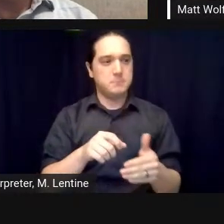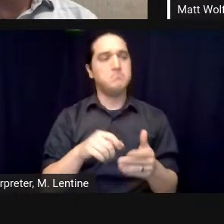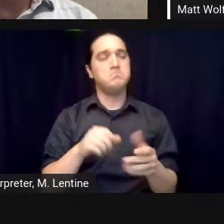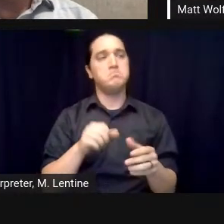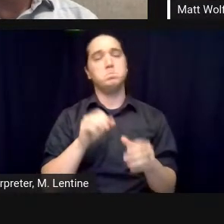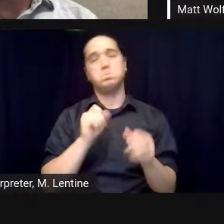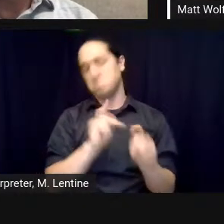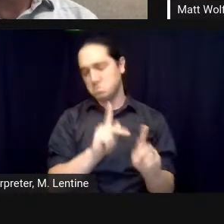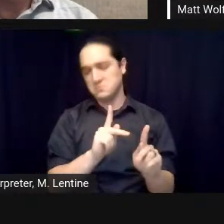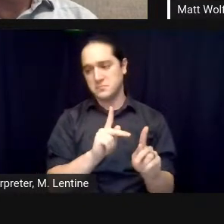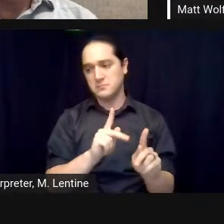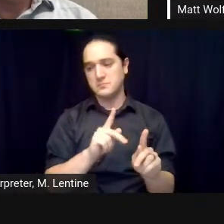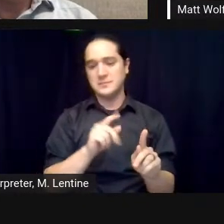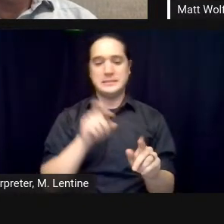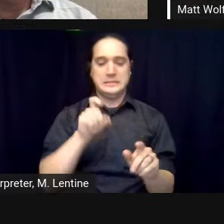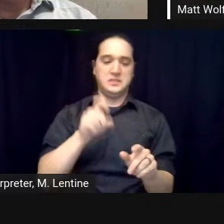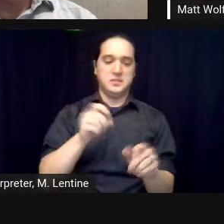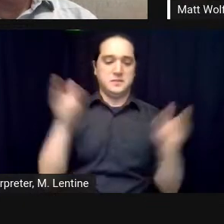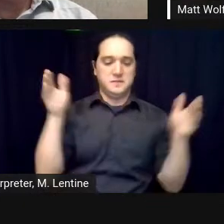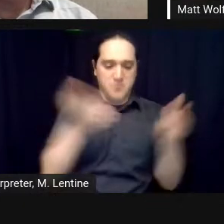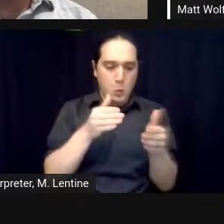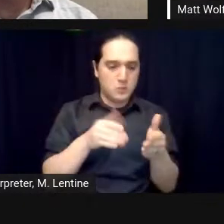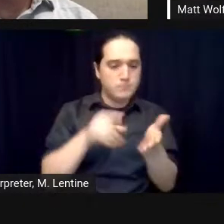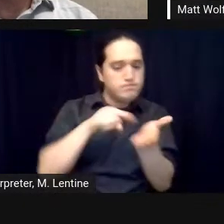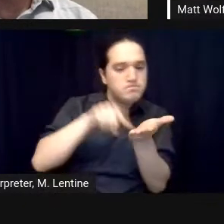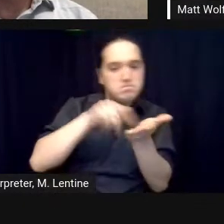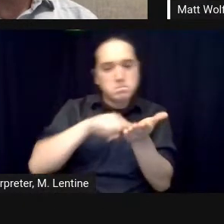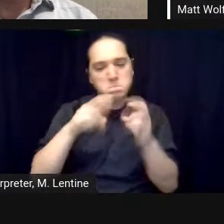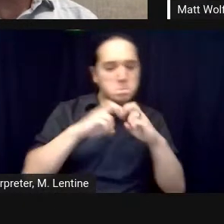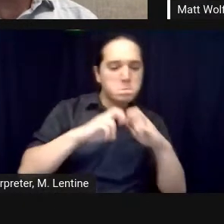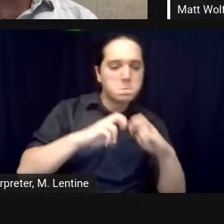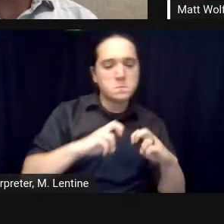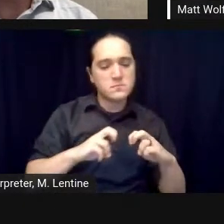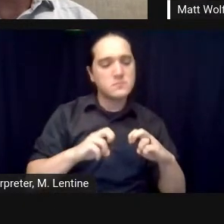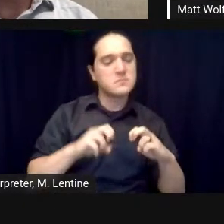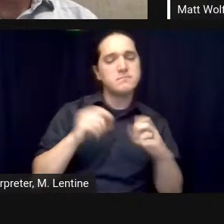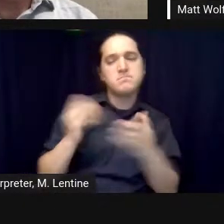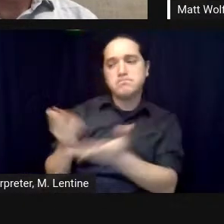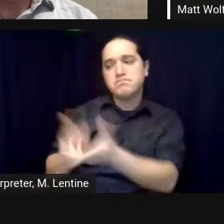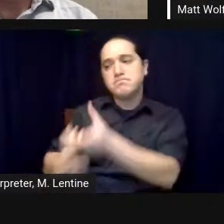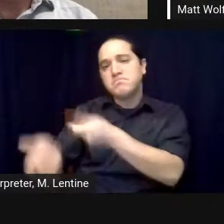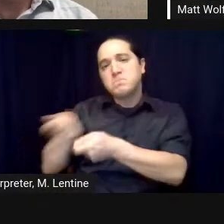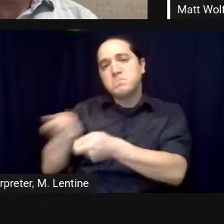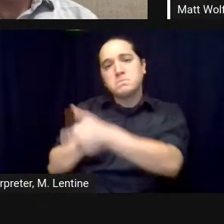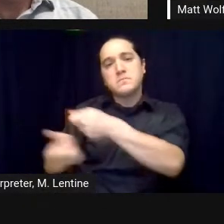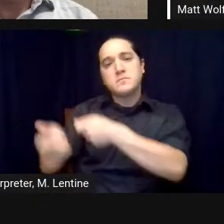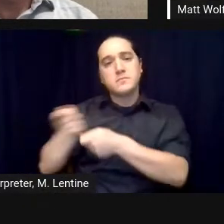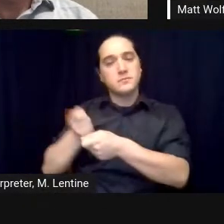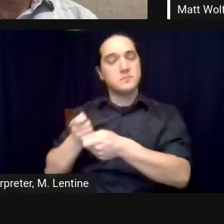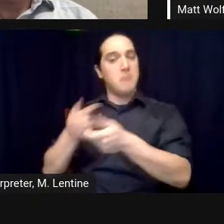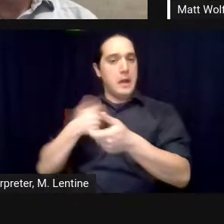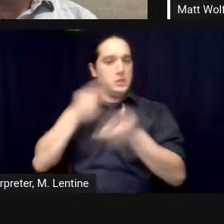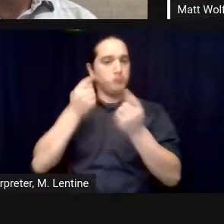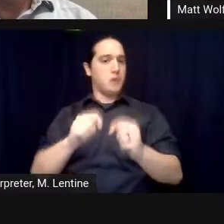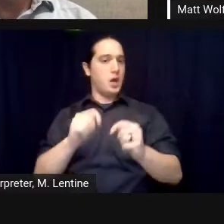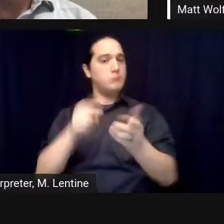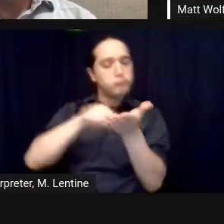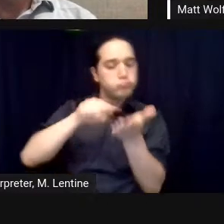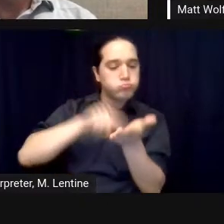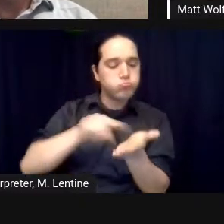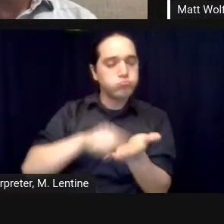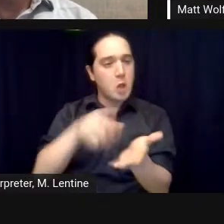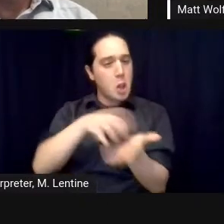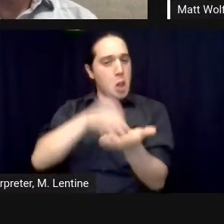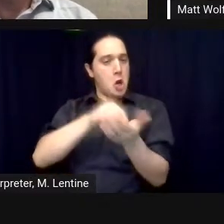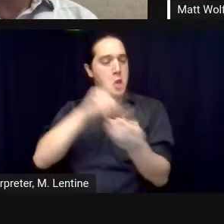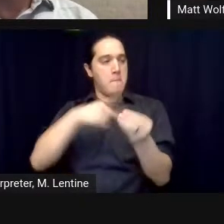trust me or that i'll learn as i'm talking to them i try to really read everything that's been written about a project or a person and